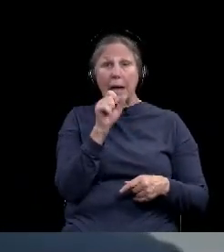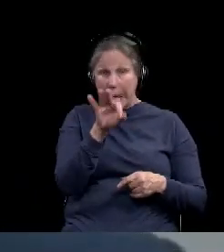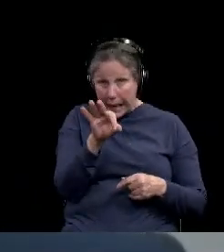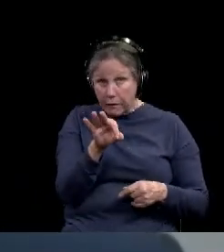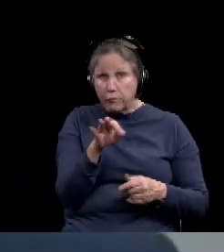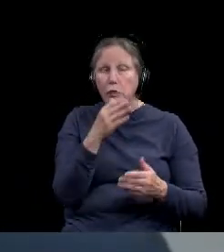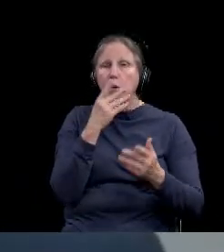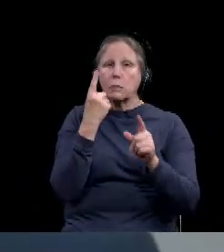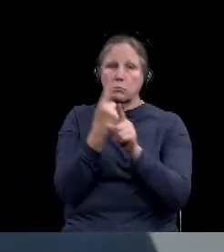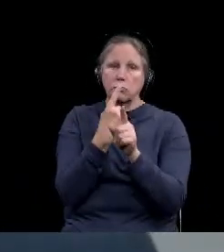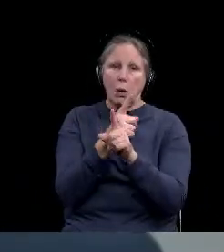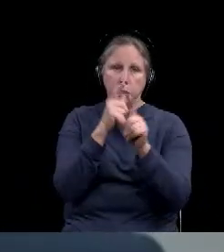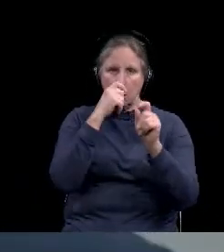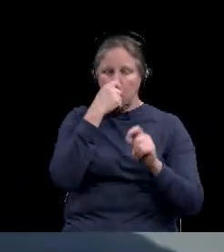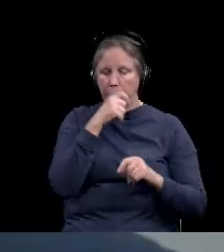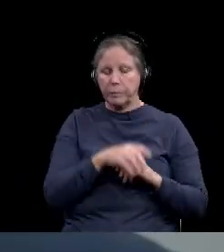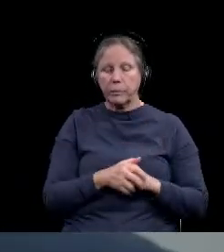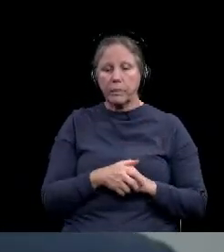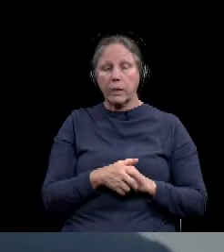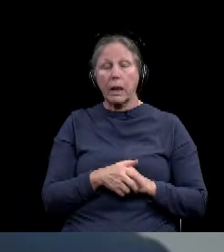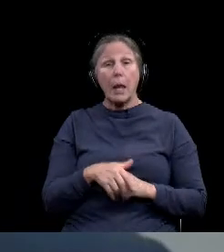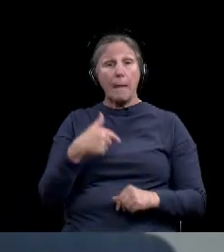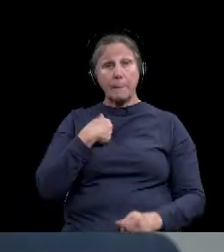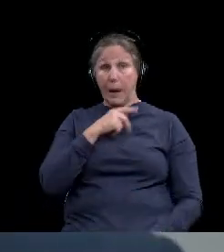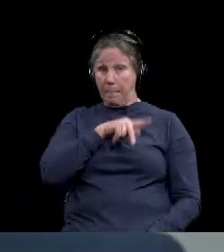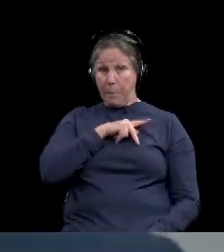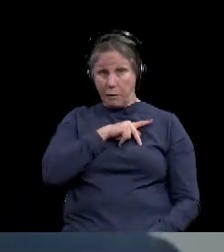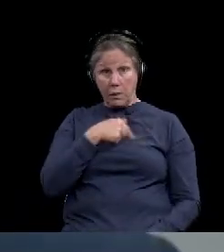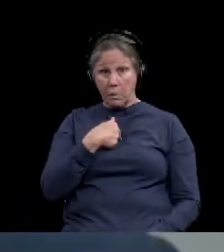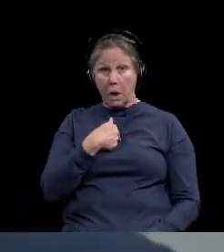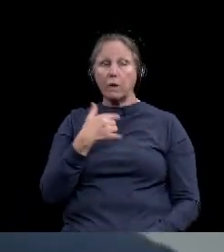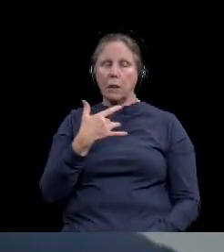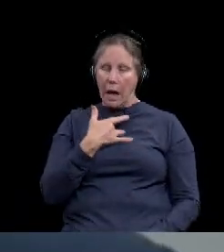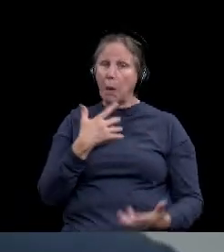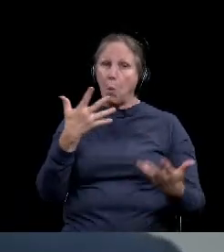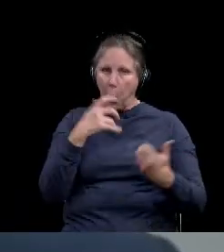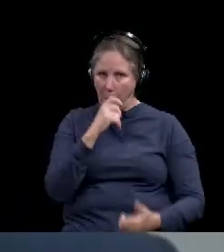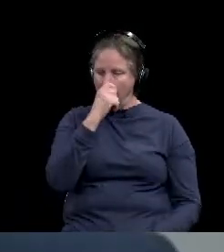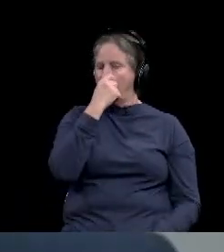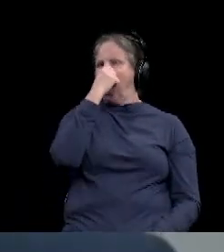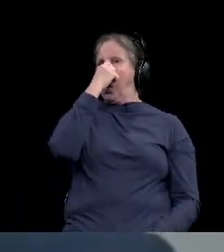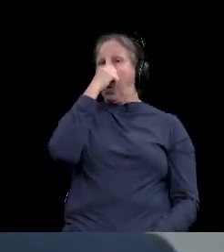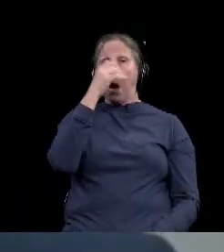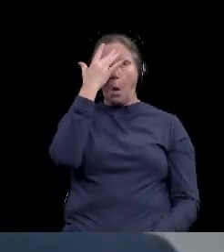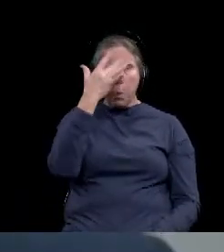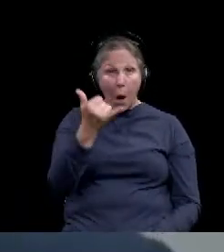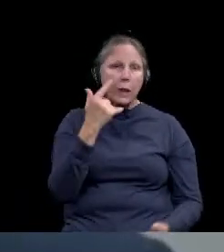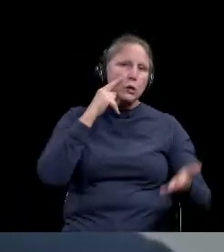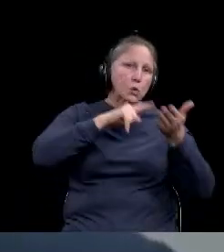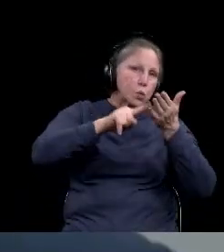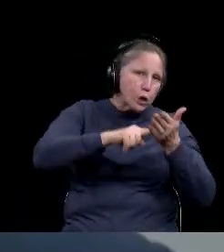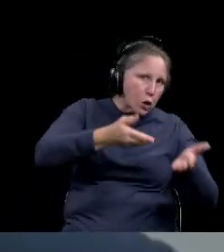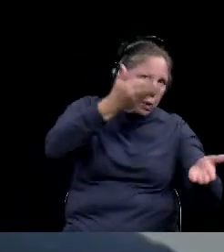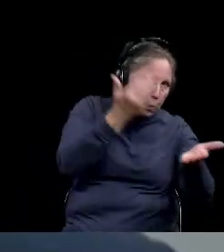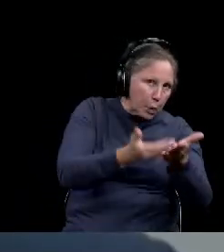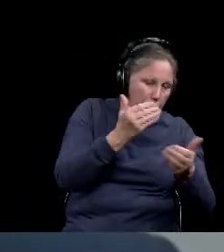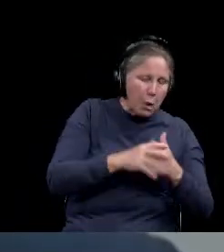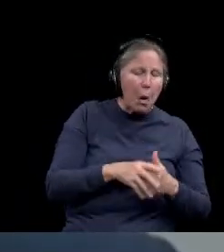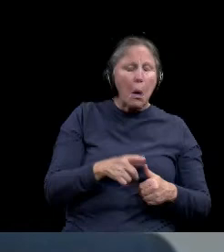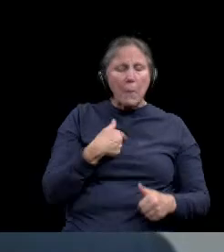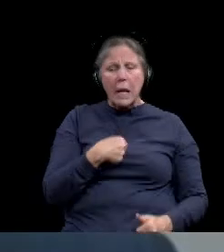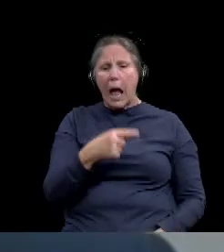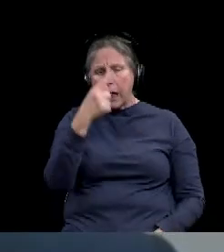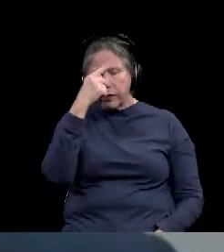well. Um, if I was going to be tested personally, I would prefer the nasal pharyngeal because it's been studied the best, but I think that a, what we call a nasal mid